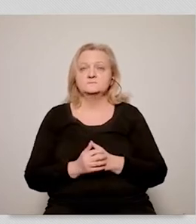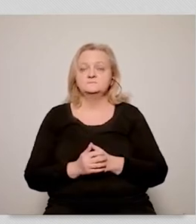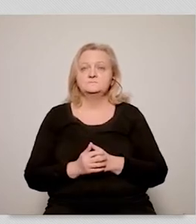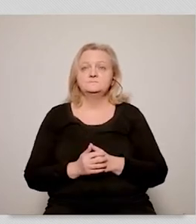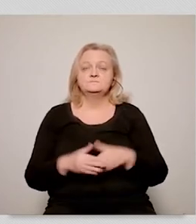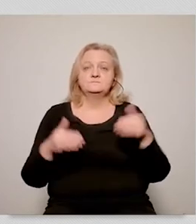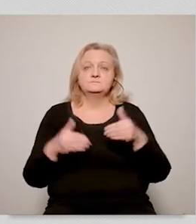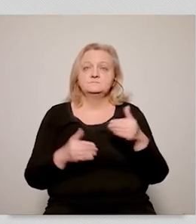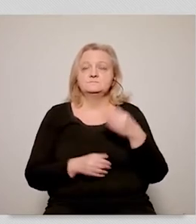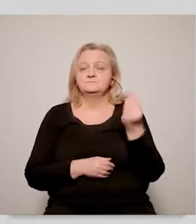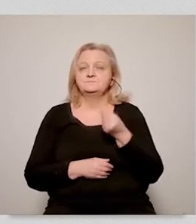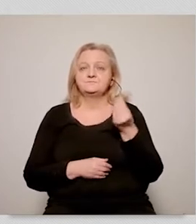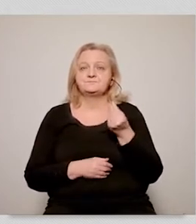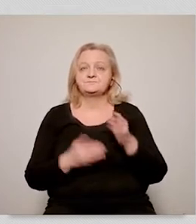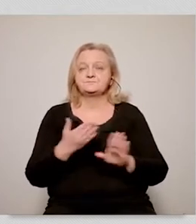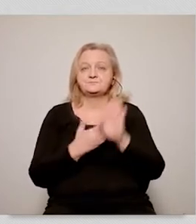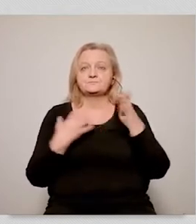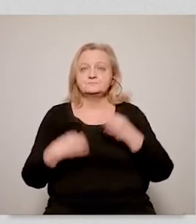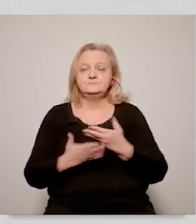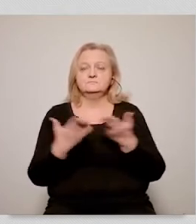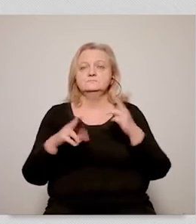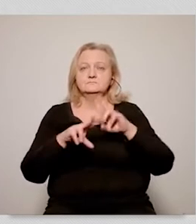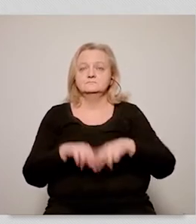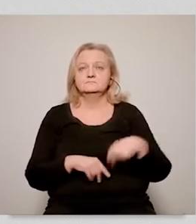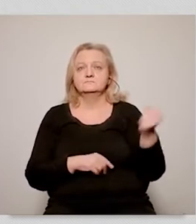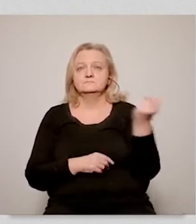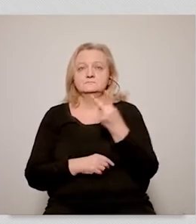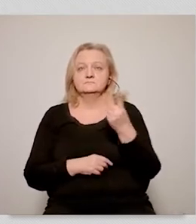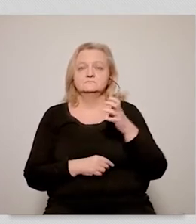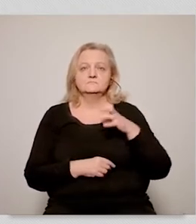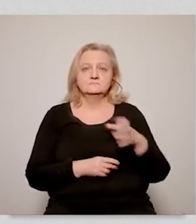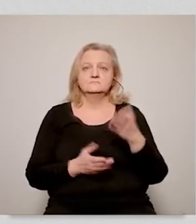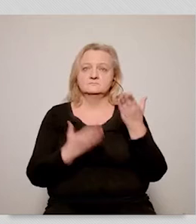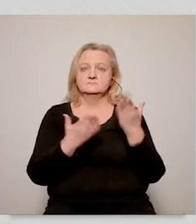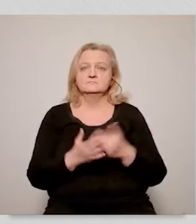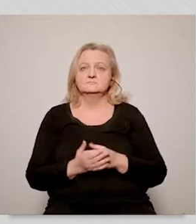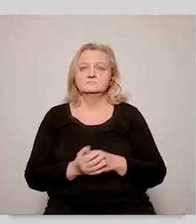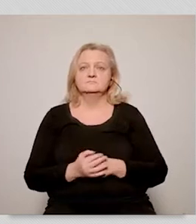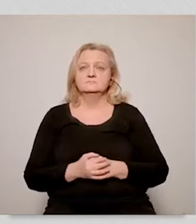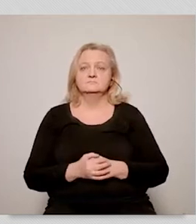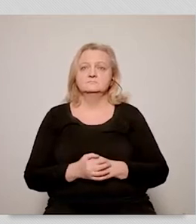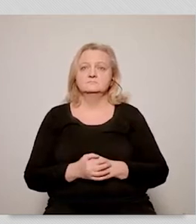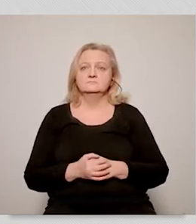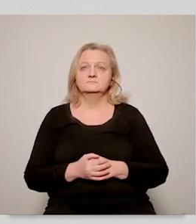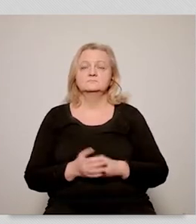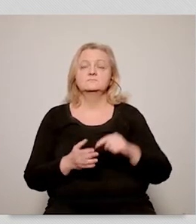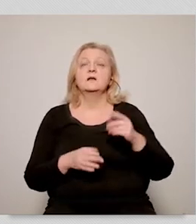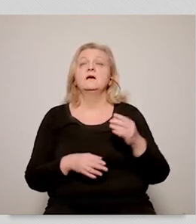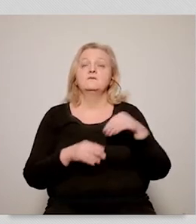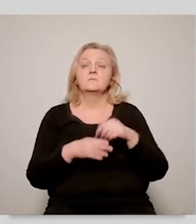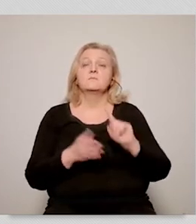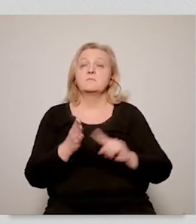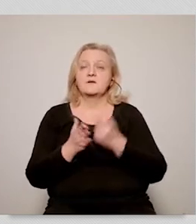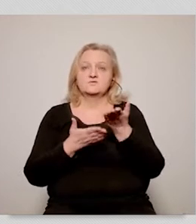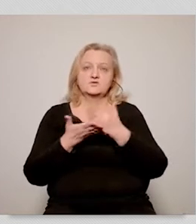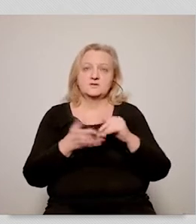plan for the two hours. And let me introduce the other two guests participating in the first